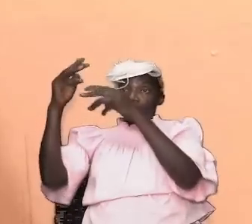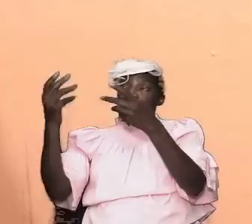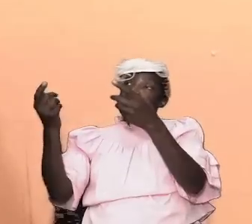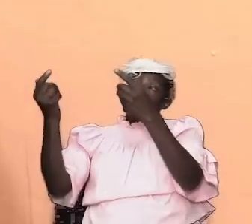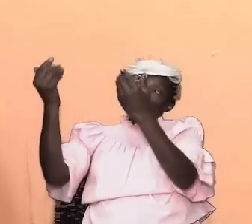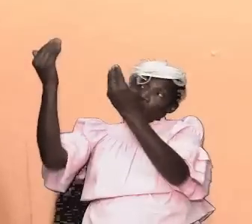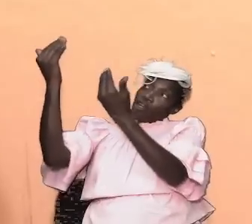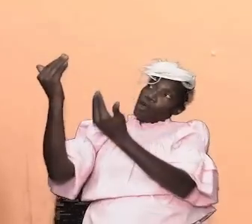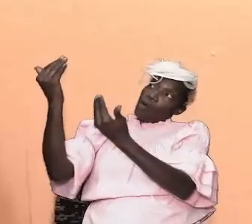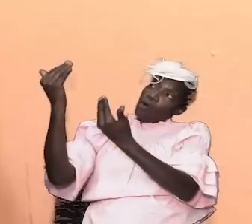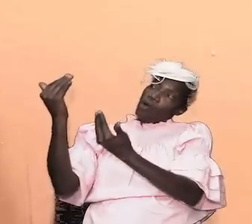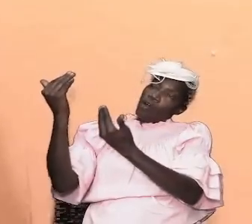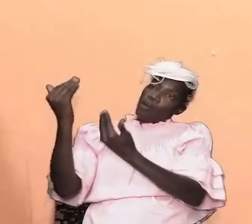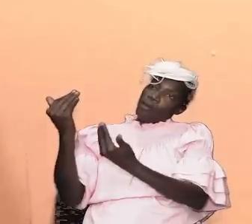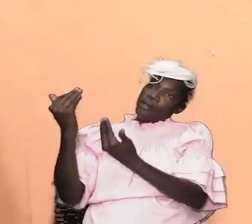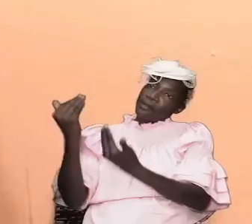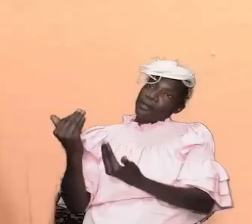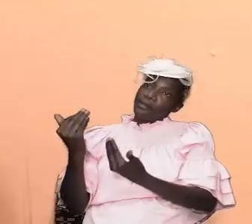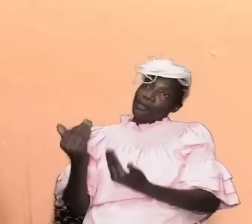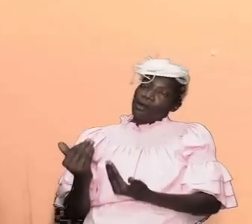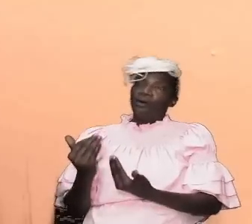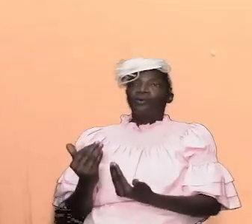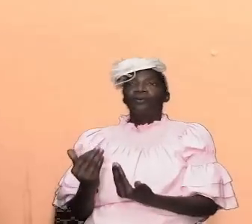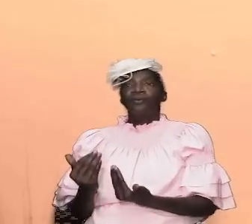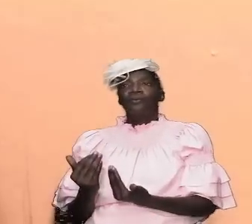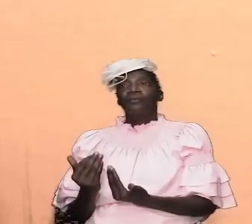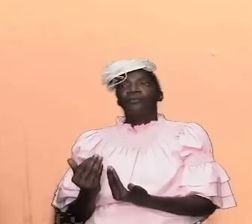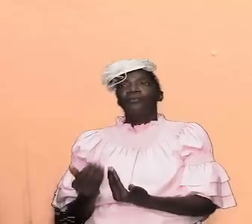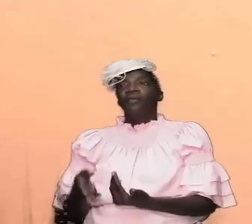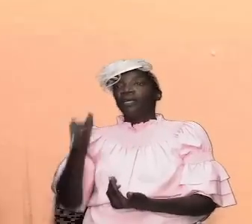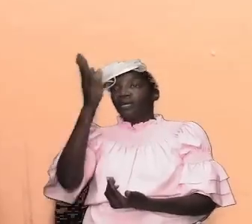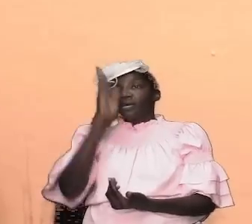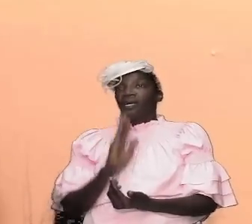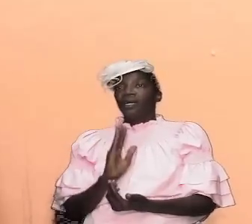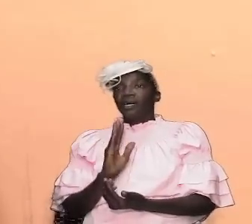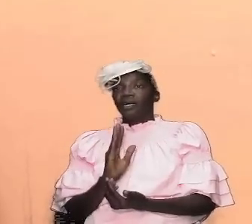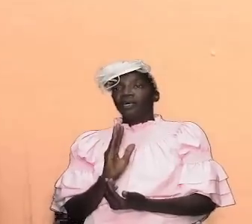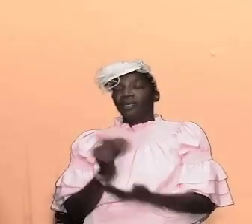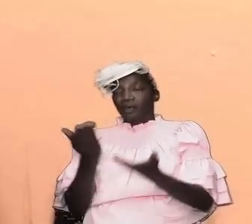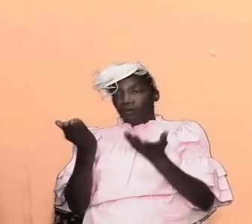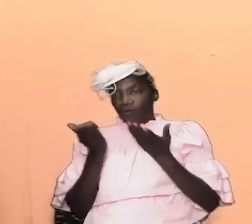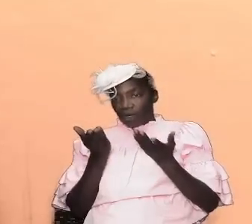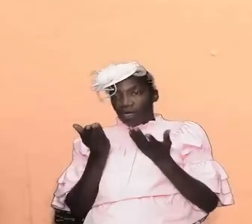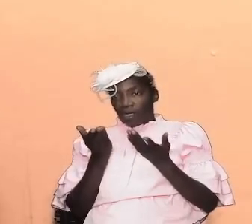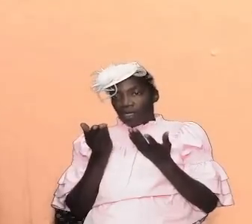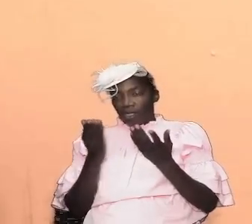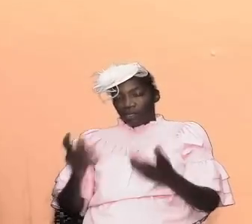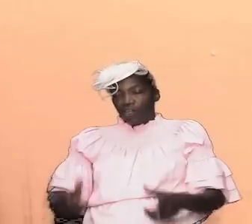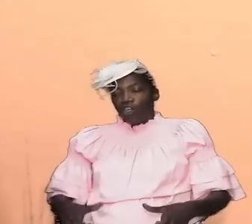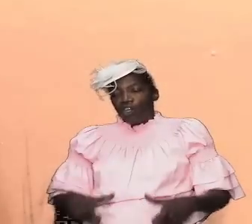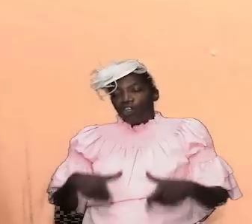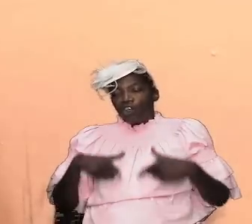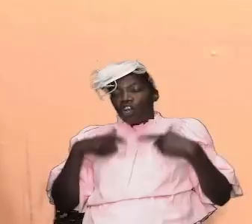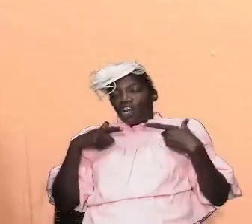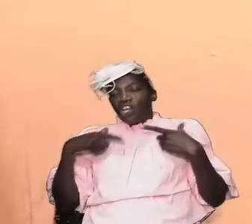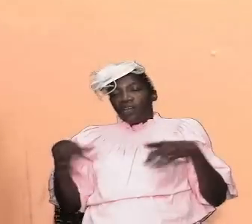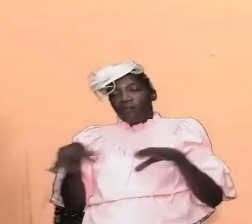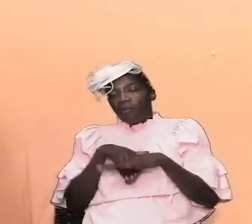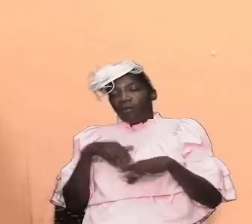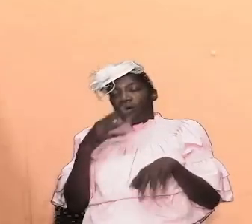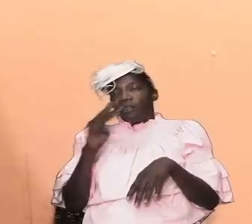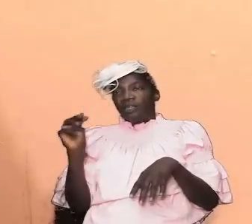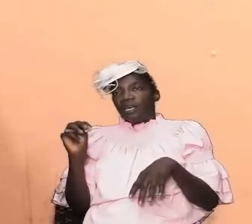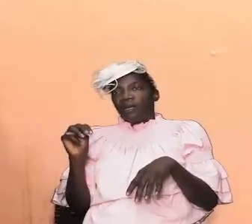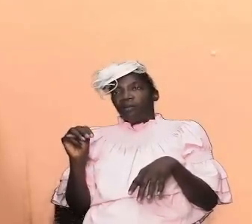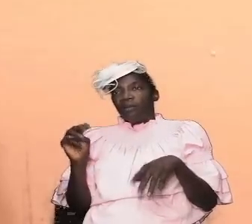down to put up something you see what happened god almighty wanted to dwell among them he was going to